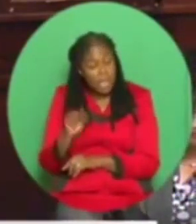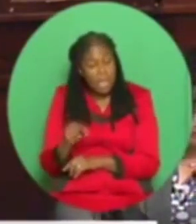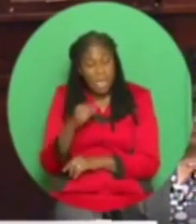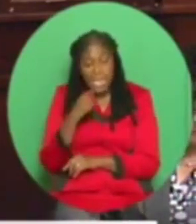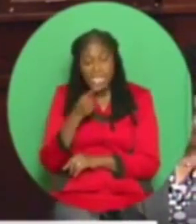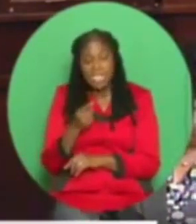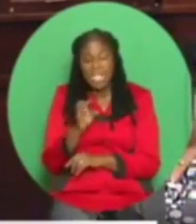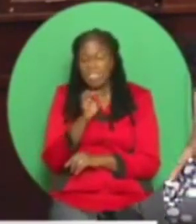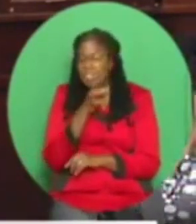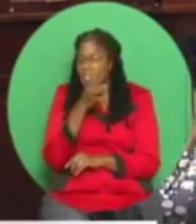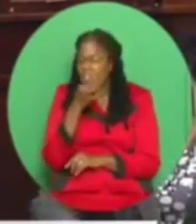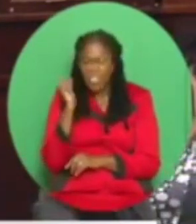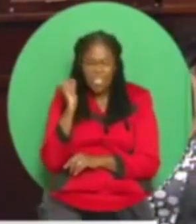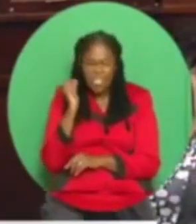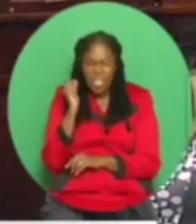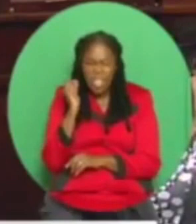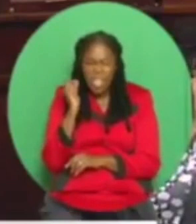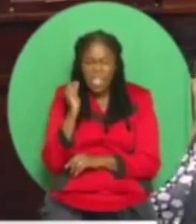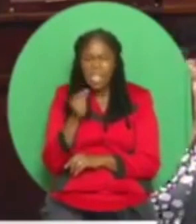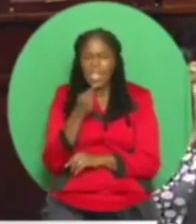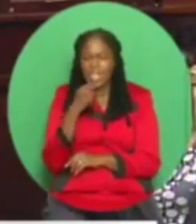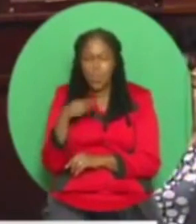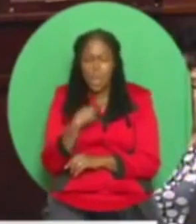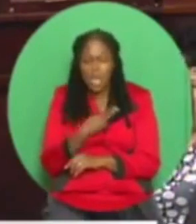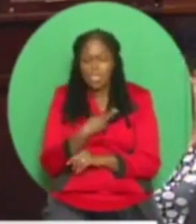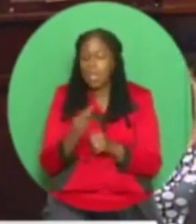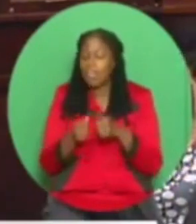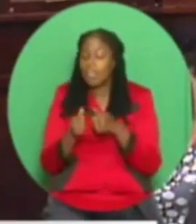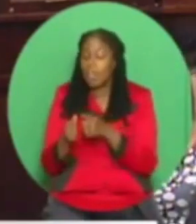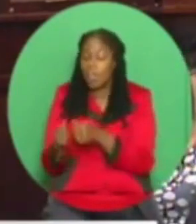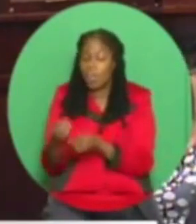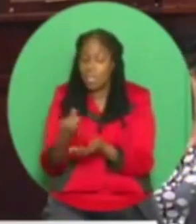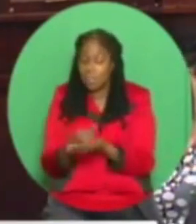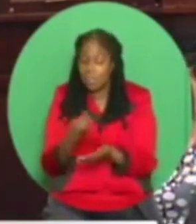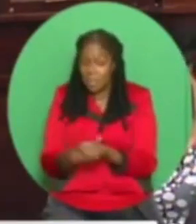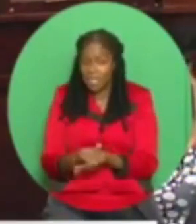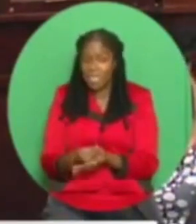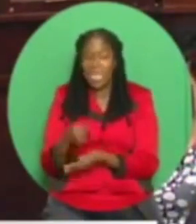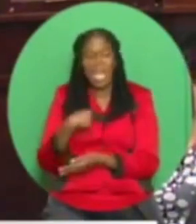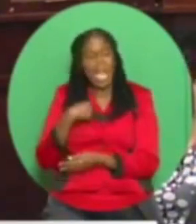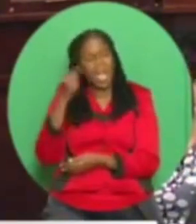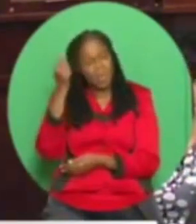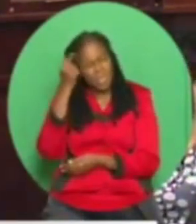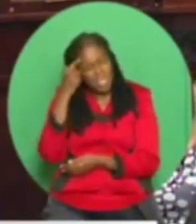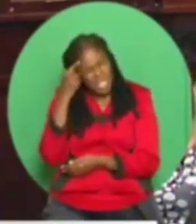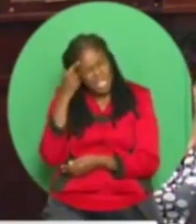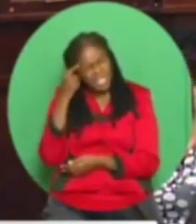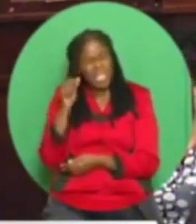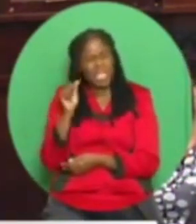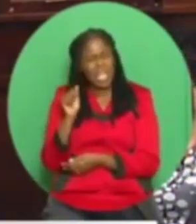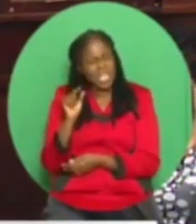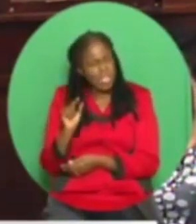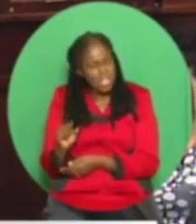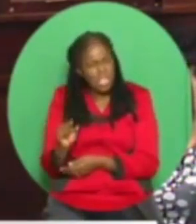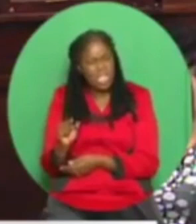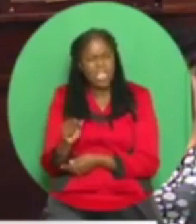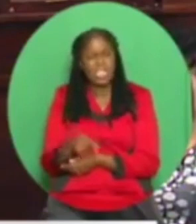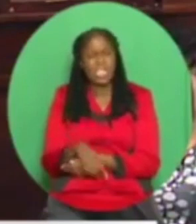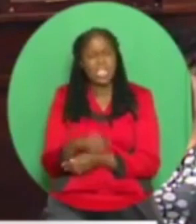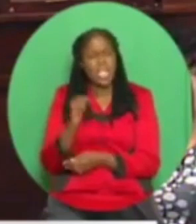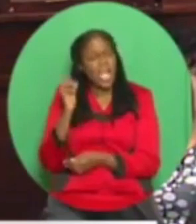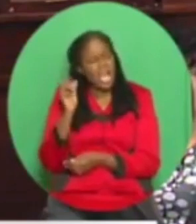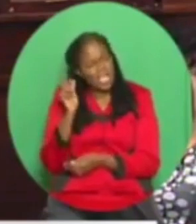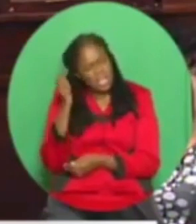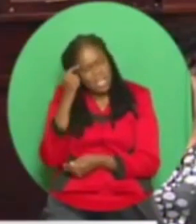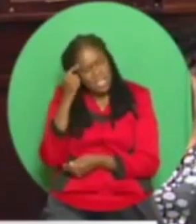said nothing. He told us, follow the money. And I would have thought the Attorney General and connect the dots, I would have thought